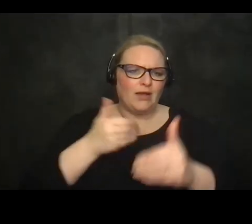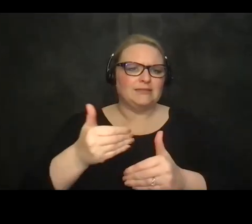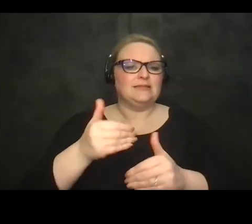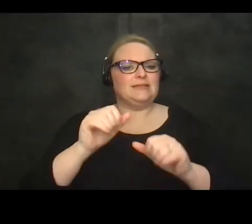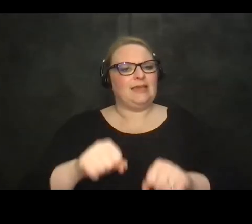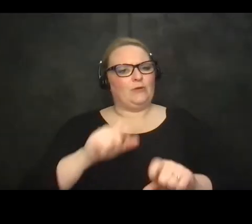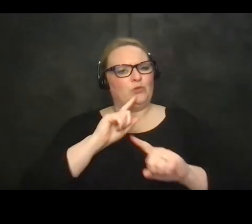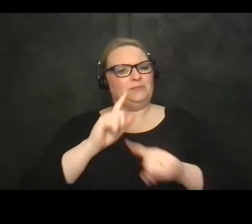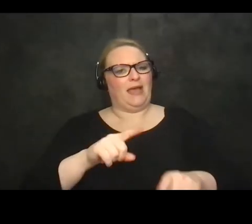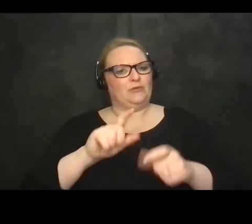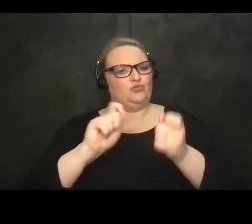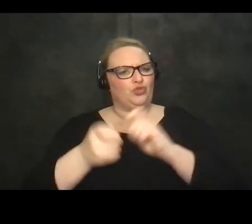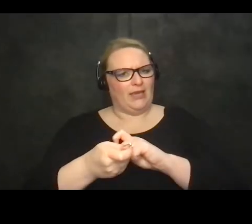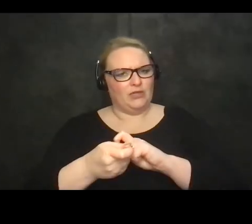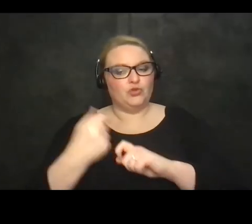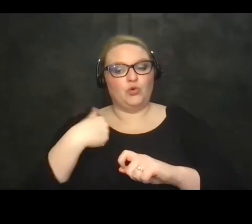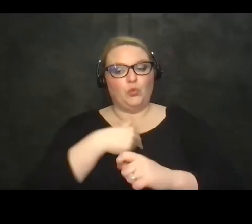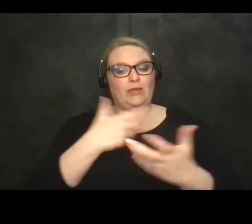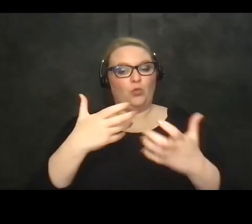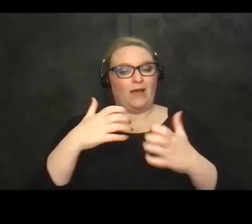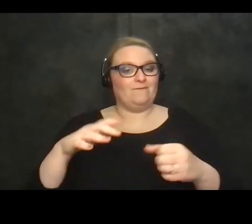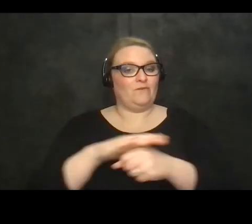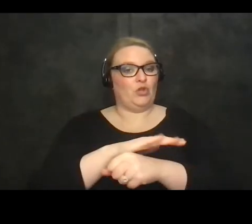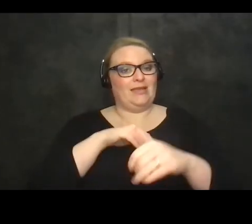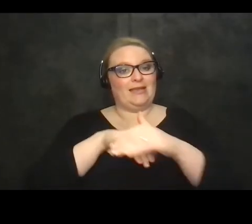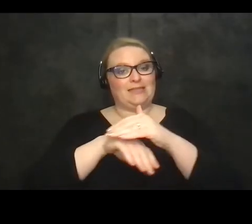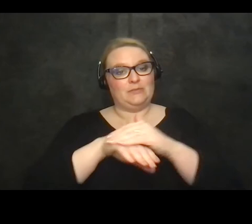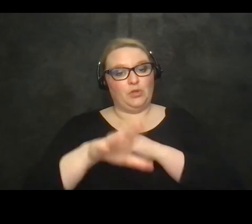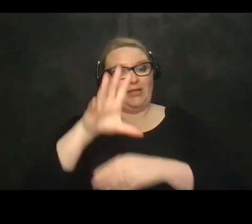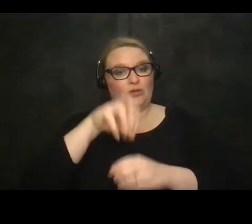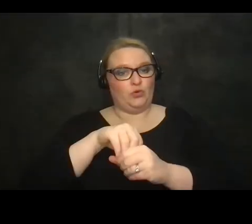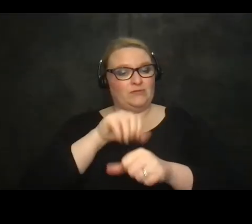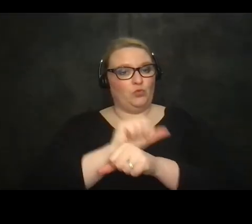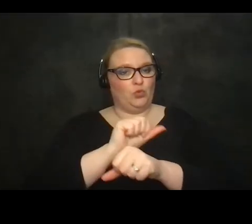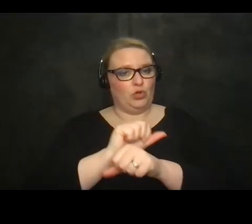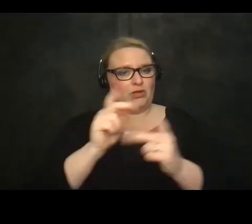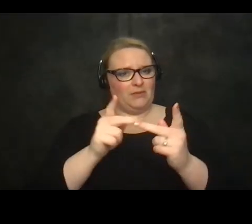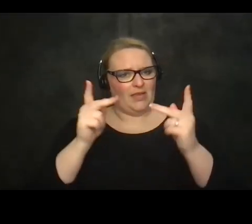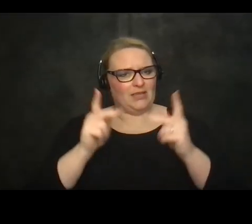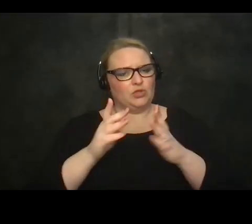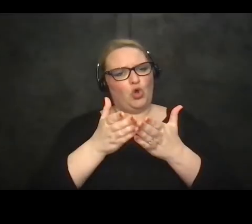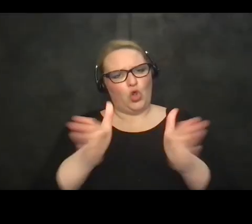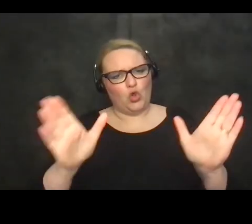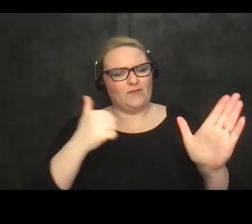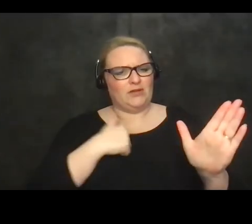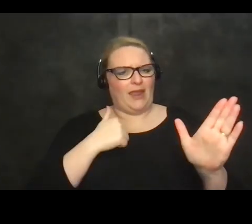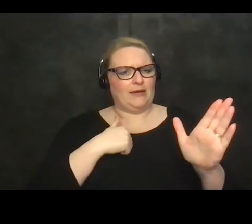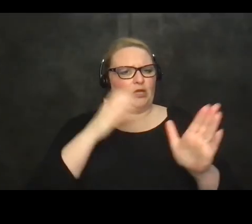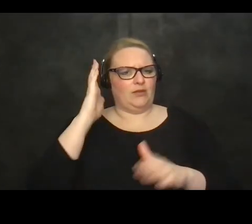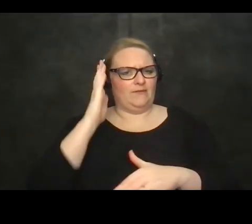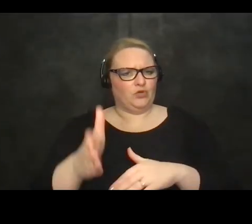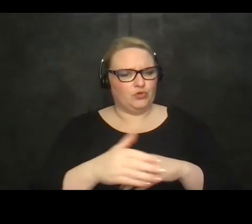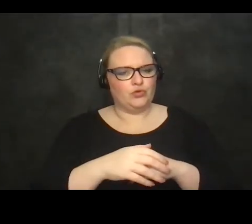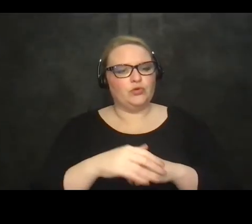that we do have fully accessible and inclusive workplaces right across Canada in the future and i do